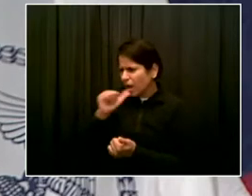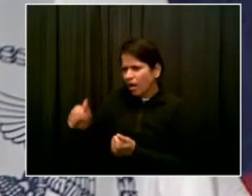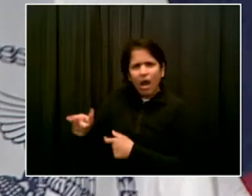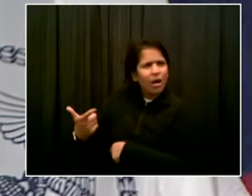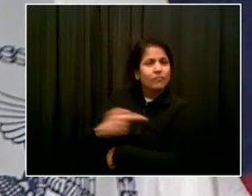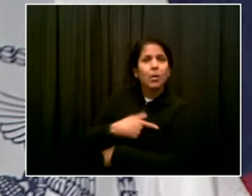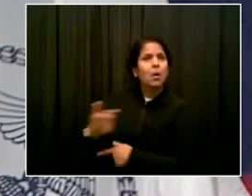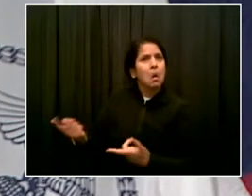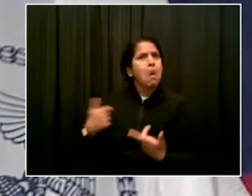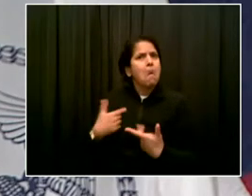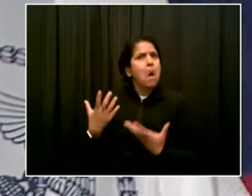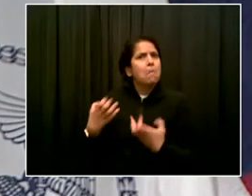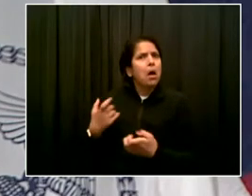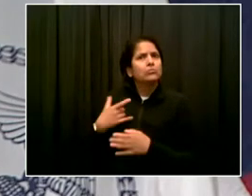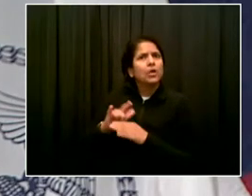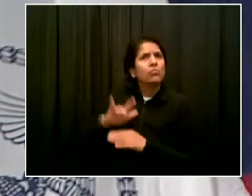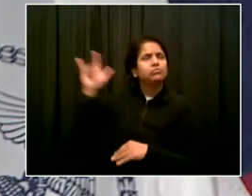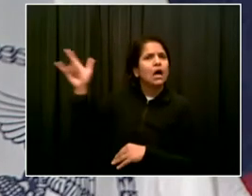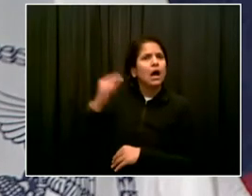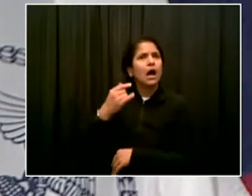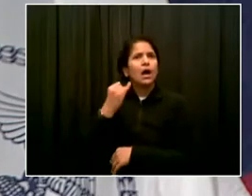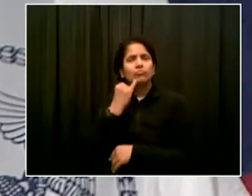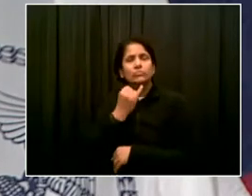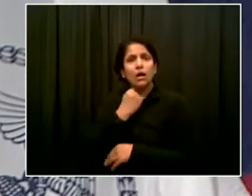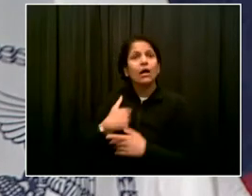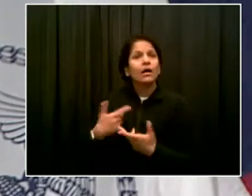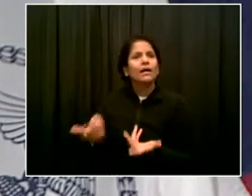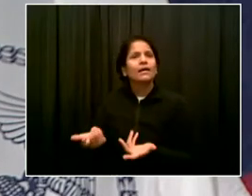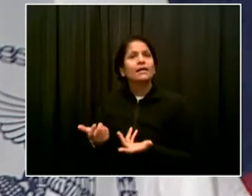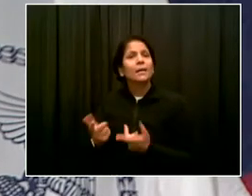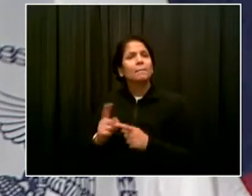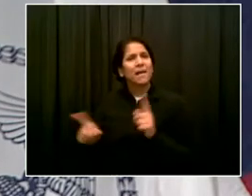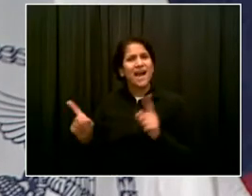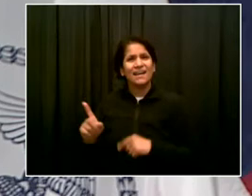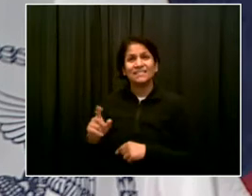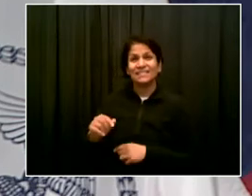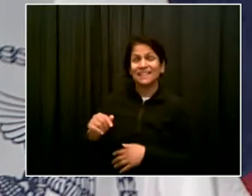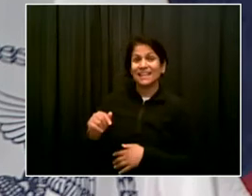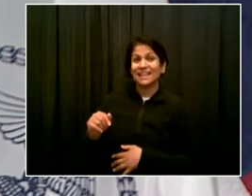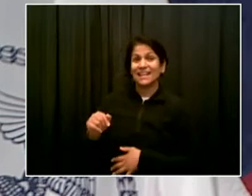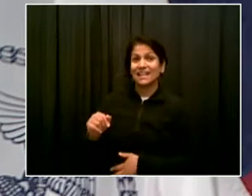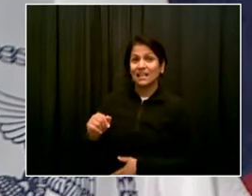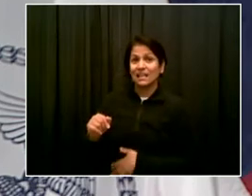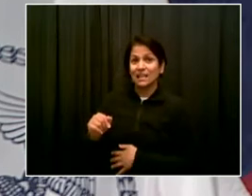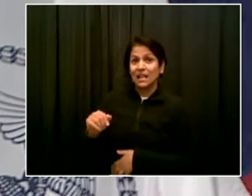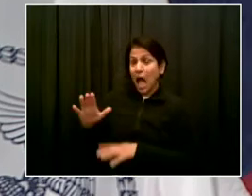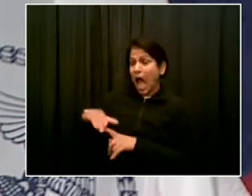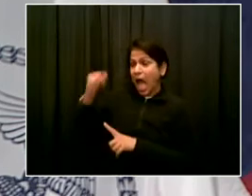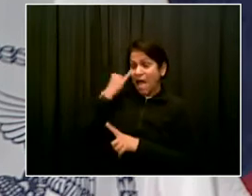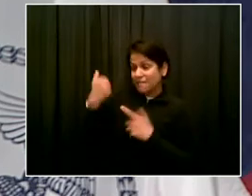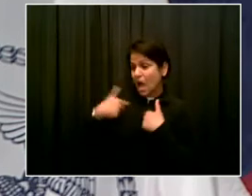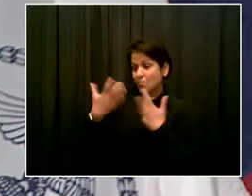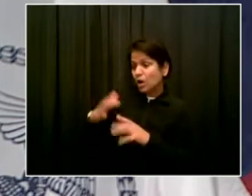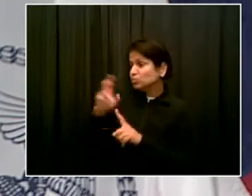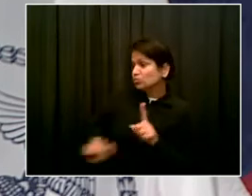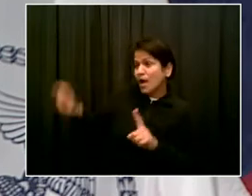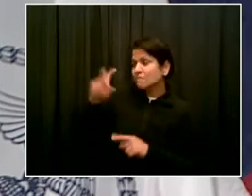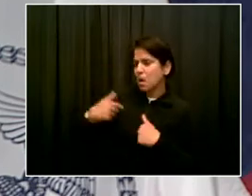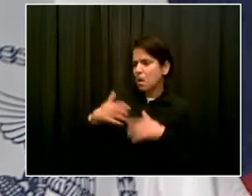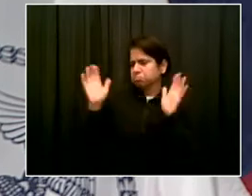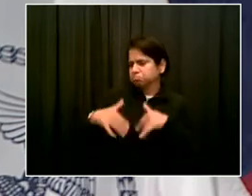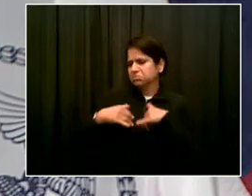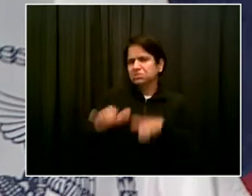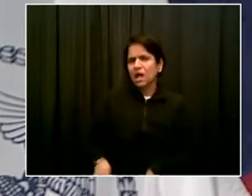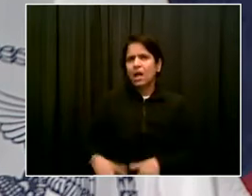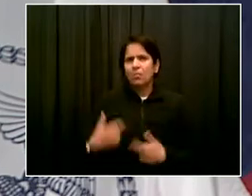vaccinated considering it's pretty low, um, compared to the city wide average. Yeah. Amanda, I would simply say we'll use,